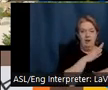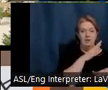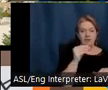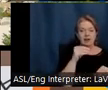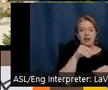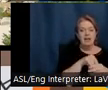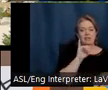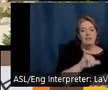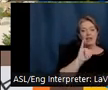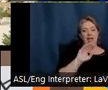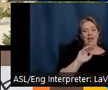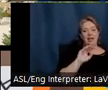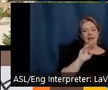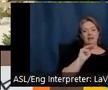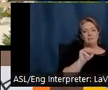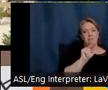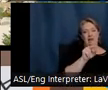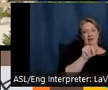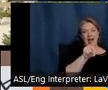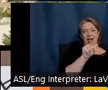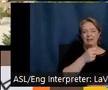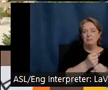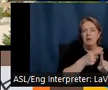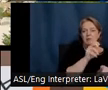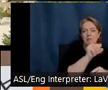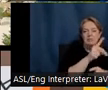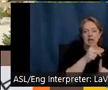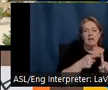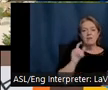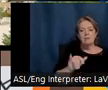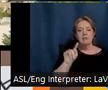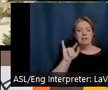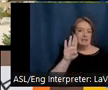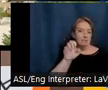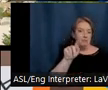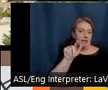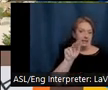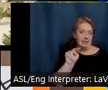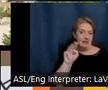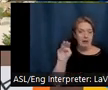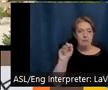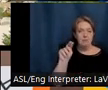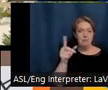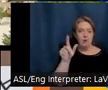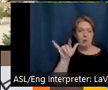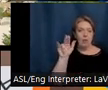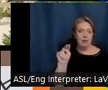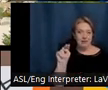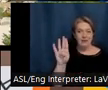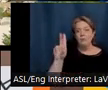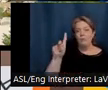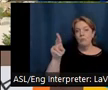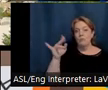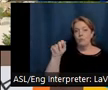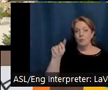madala at the Tibetan Mongolian Buddhist Culture Center. But what's on my bucket list is at the bottom